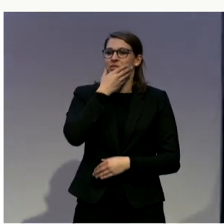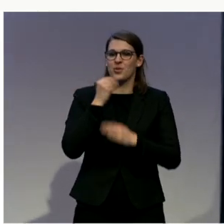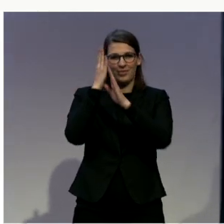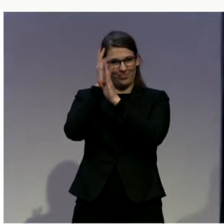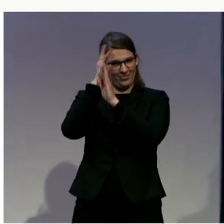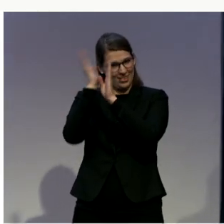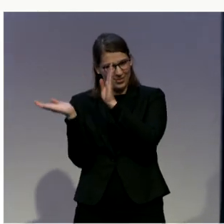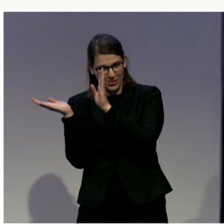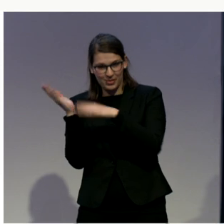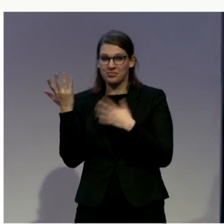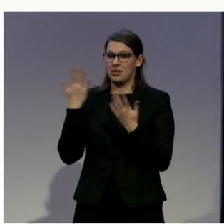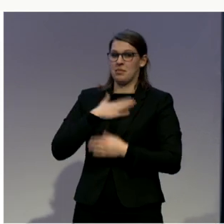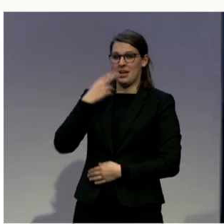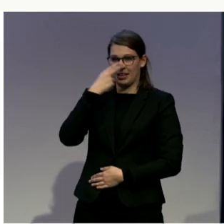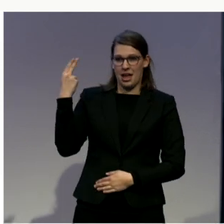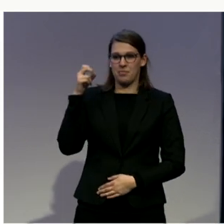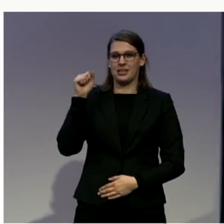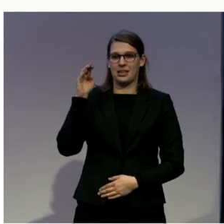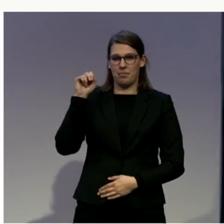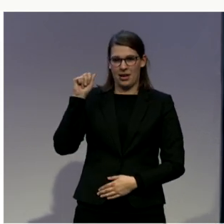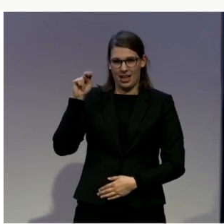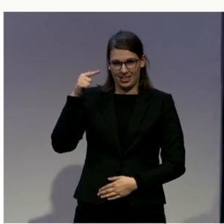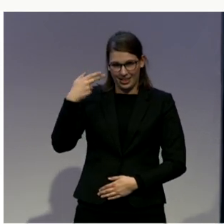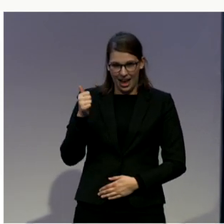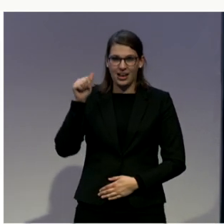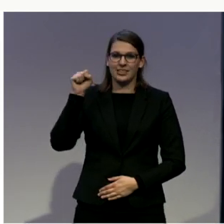Africa where I am the regional representative.